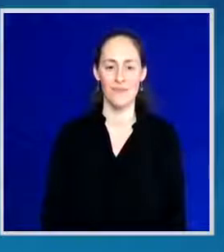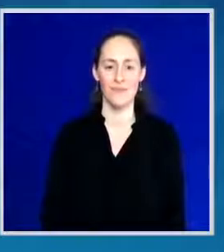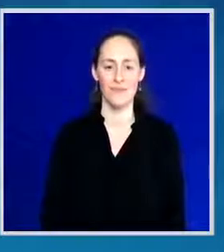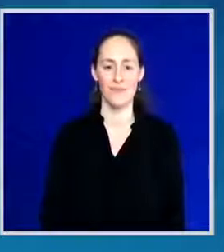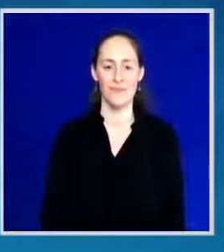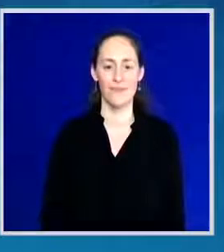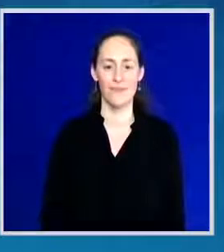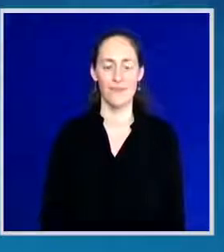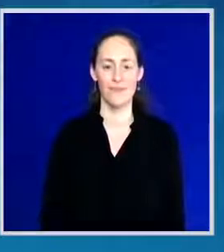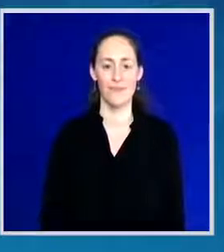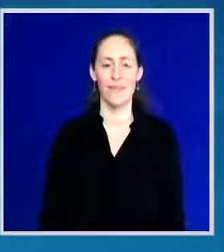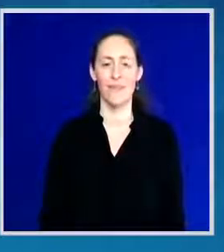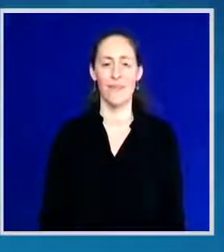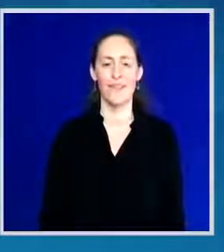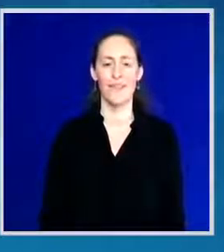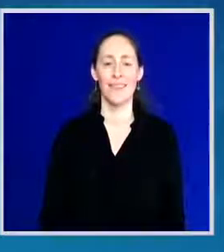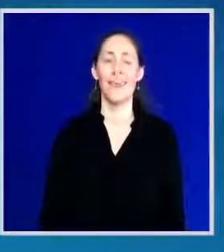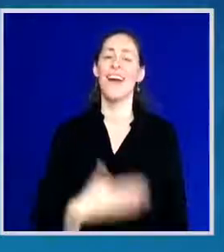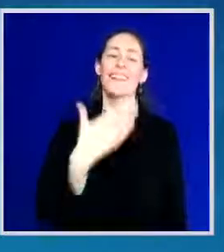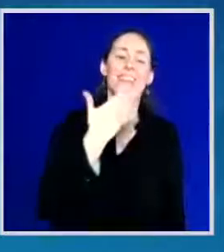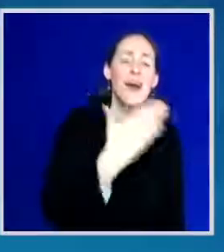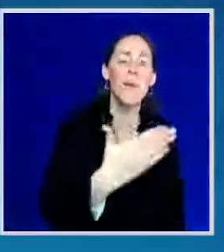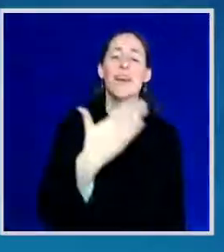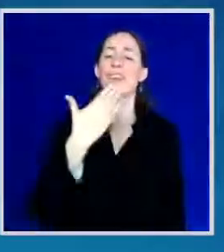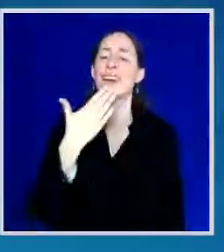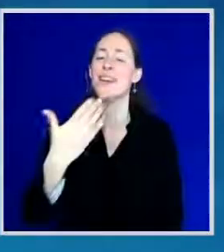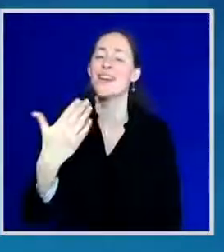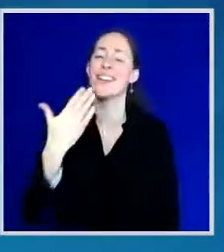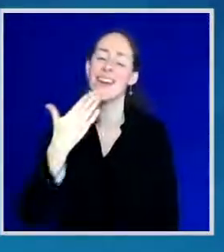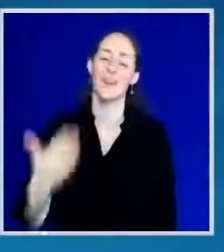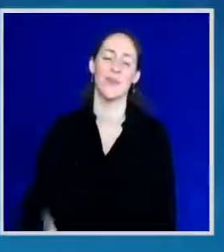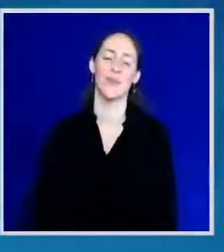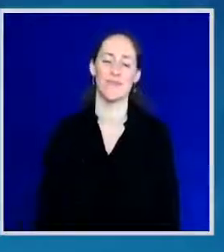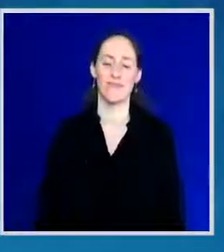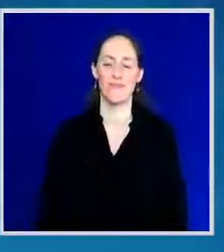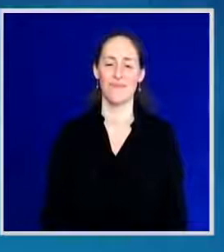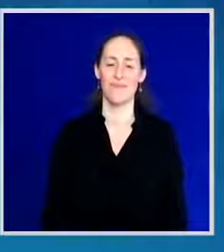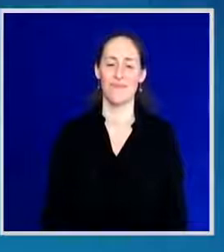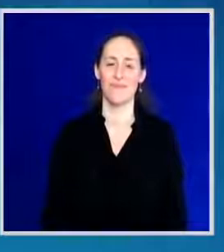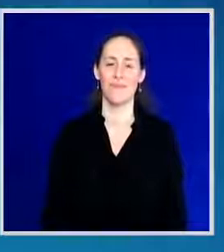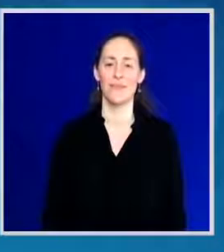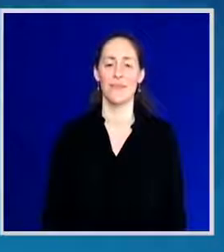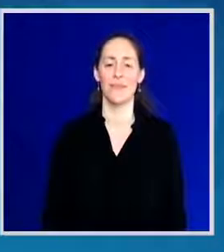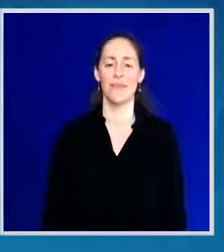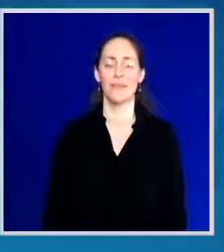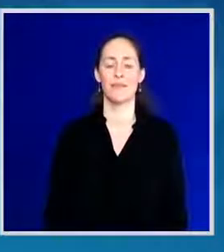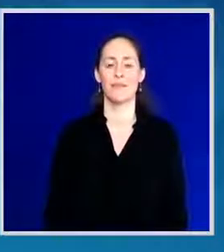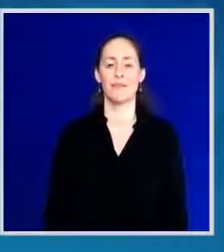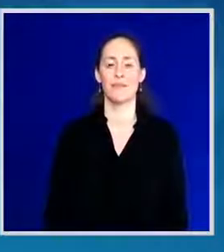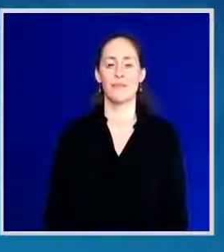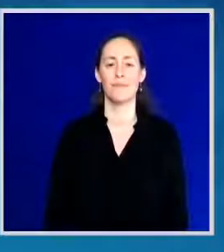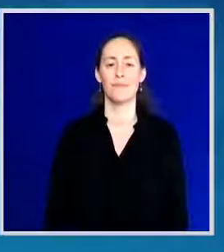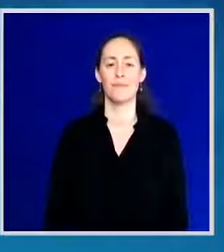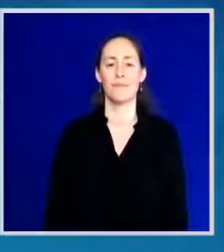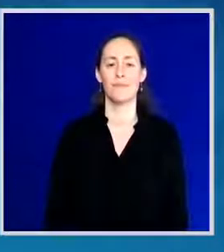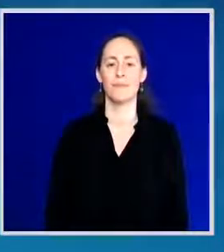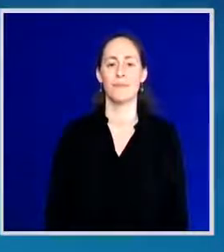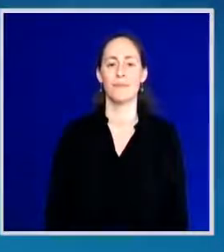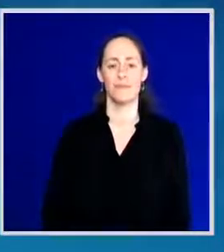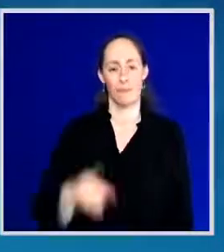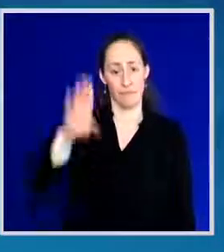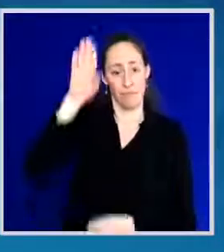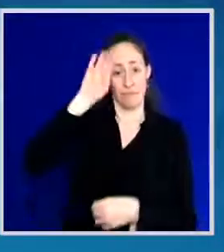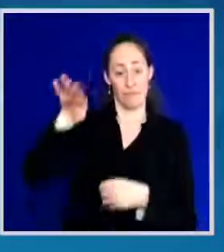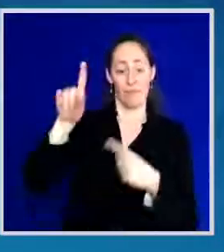Thank you all. Thank you all. You know, as Chris Van Hollen was saying, together with the governor and